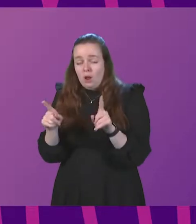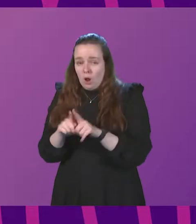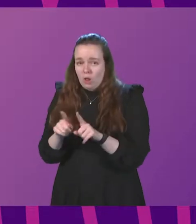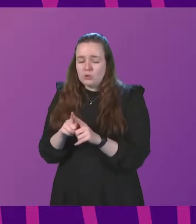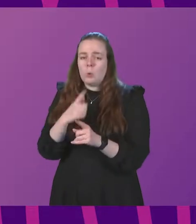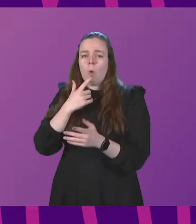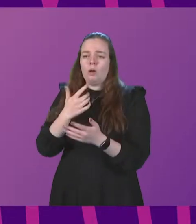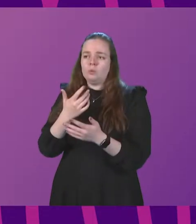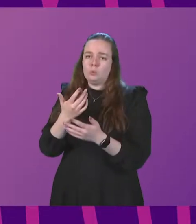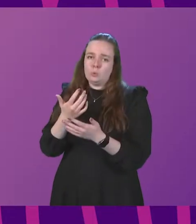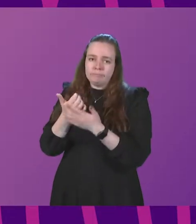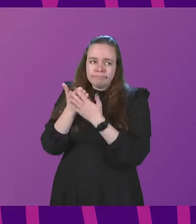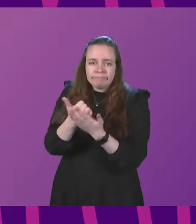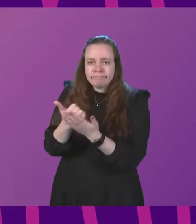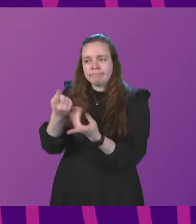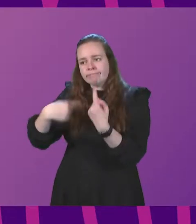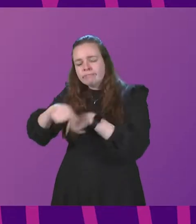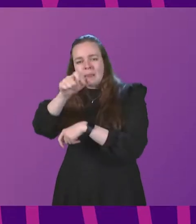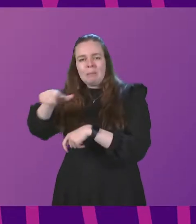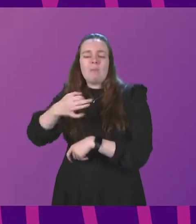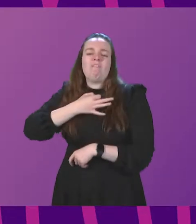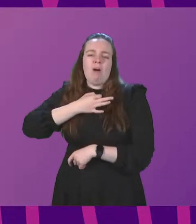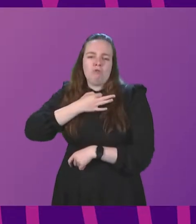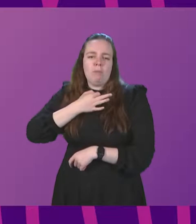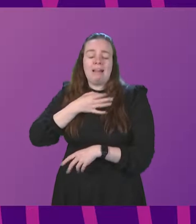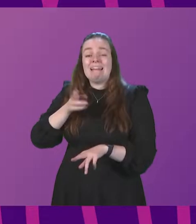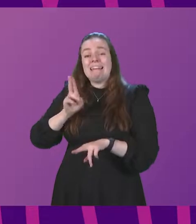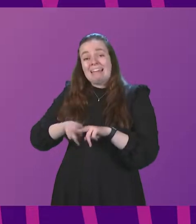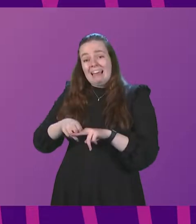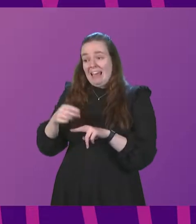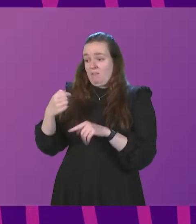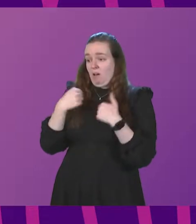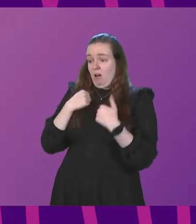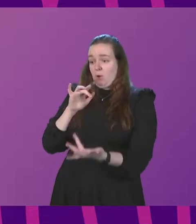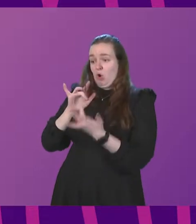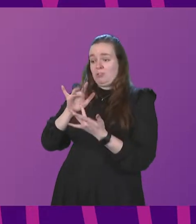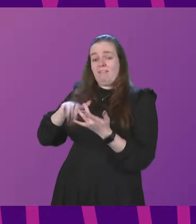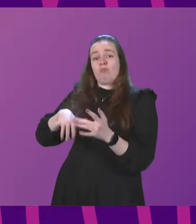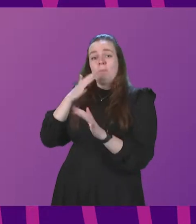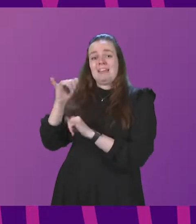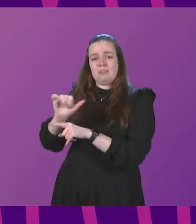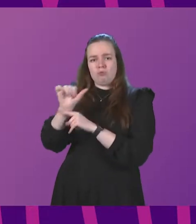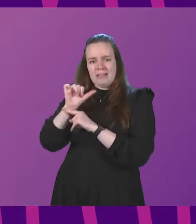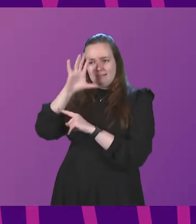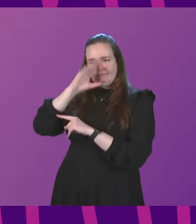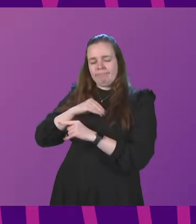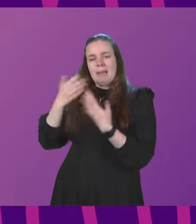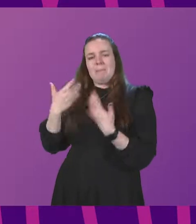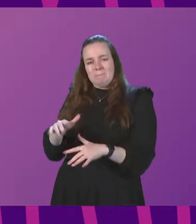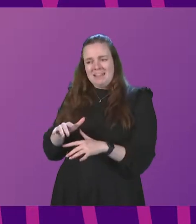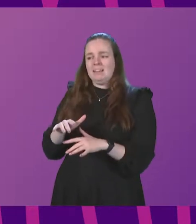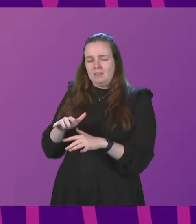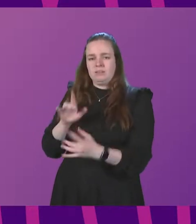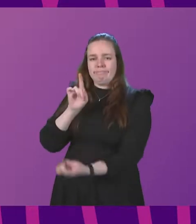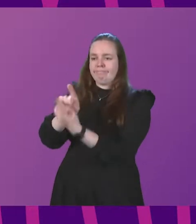additional assurance to those that are most vulnerable. If I am contacted by Test and Protect to be told that I have been close contact with a positive